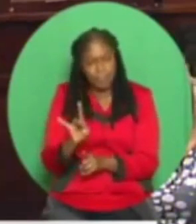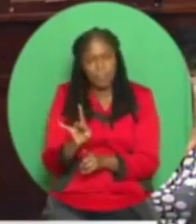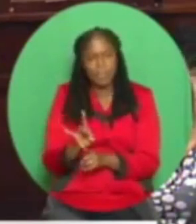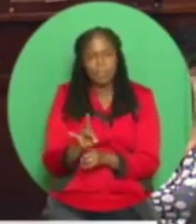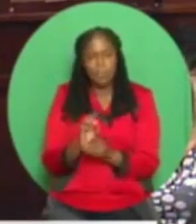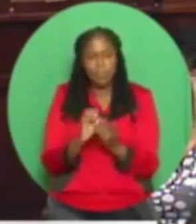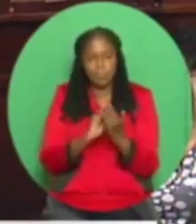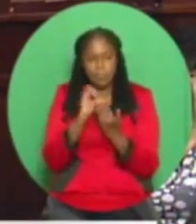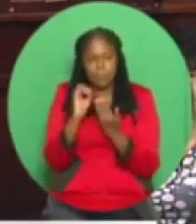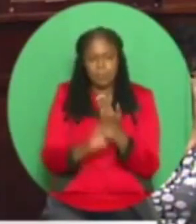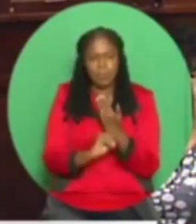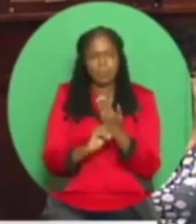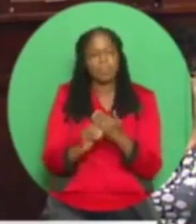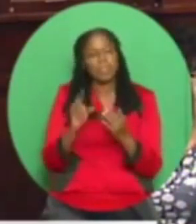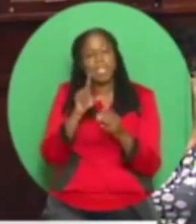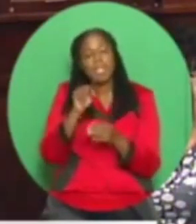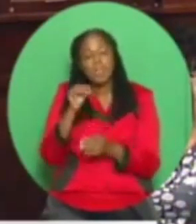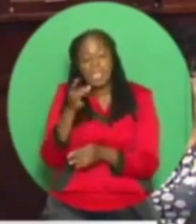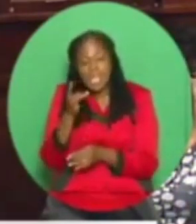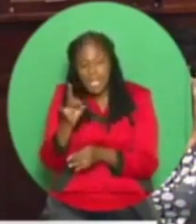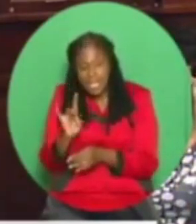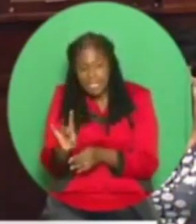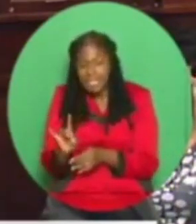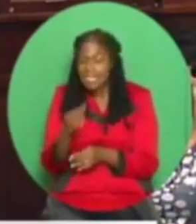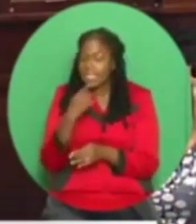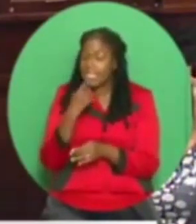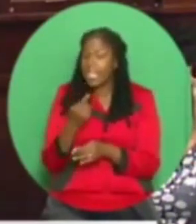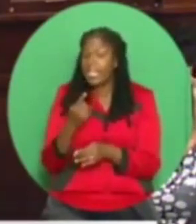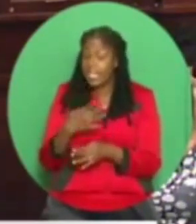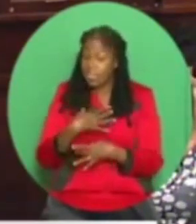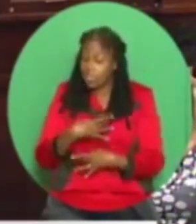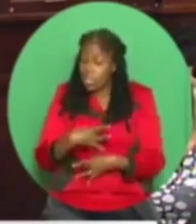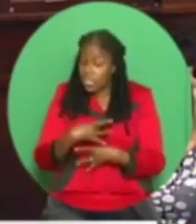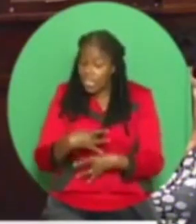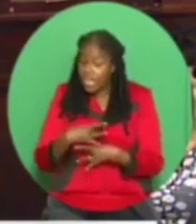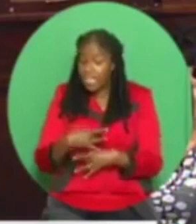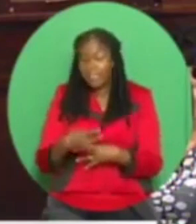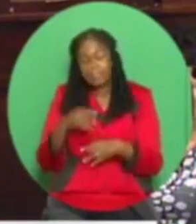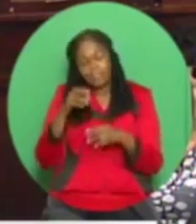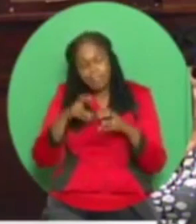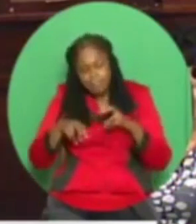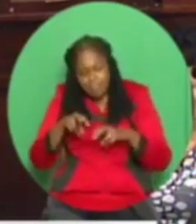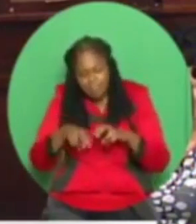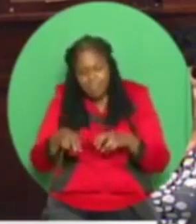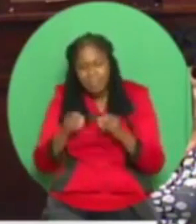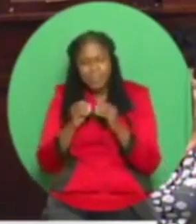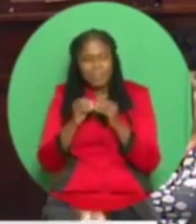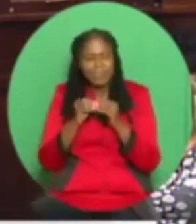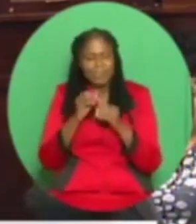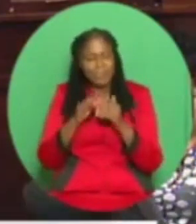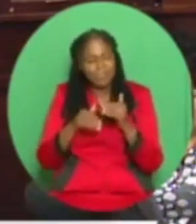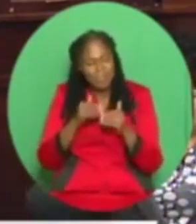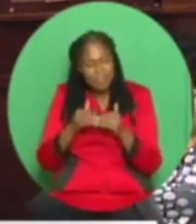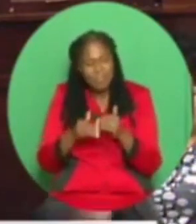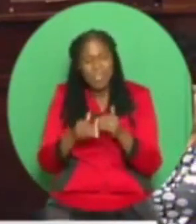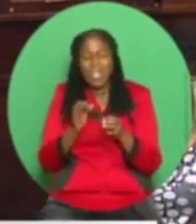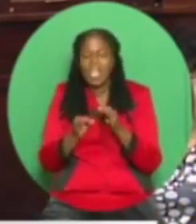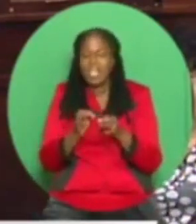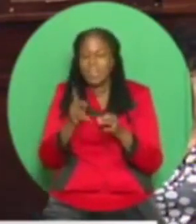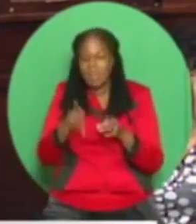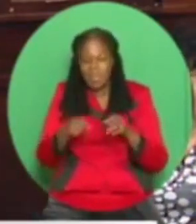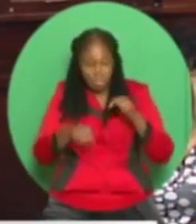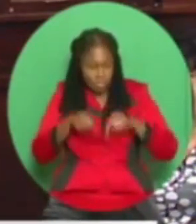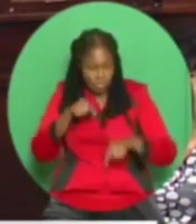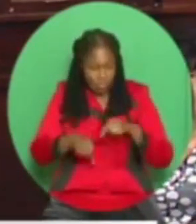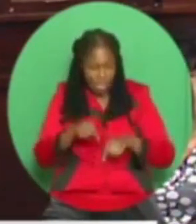he confirmed his interest in the viability of the refinery. And he was hired by the OWTU. And